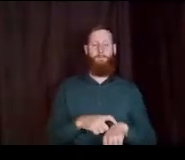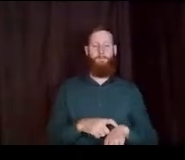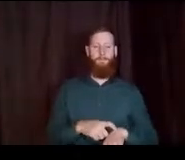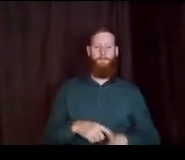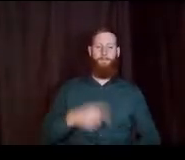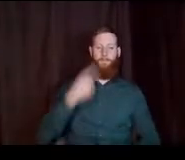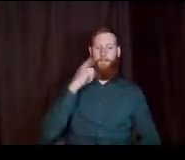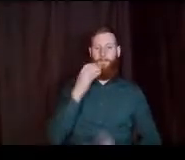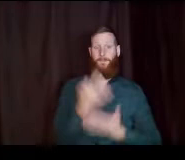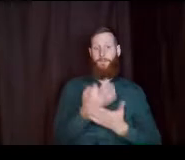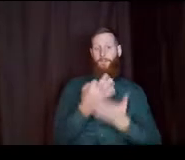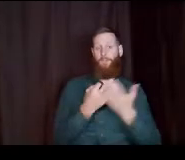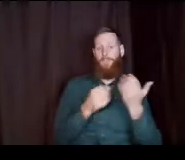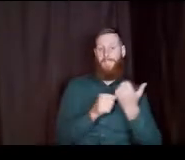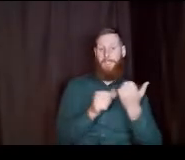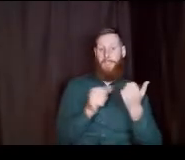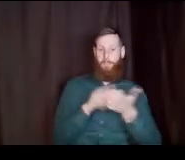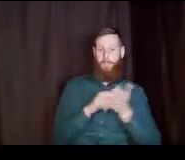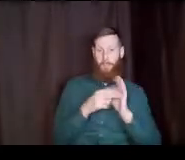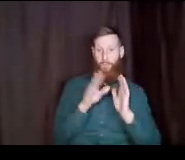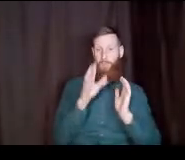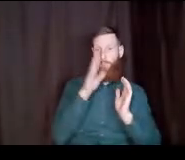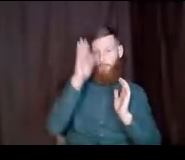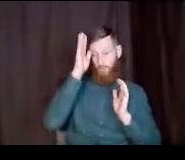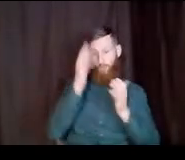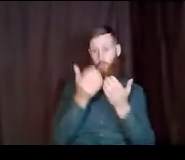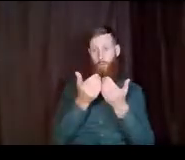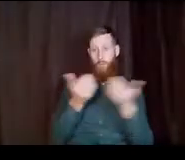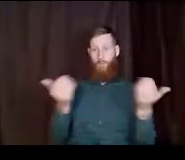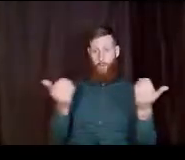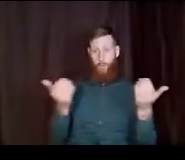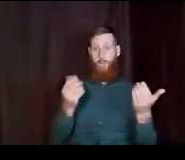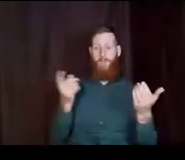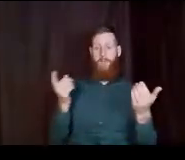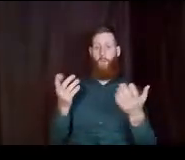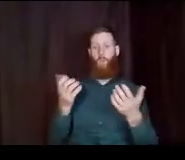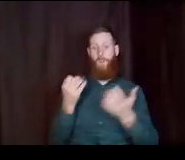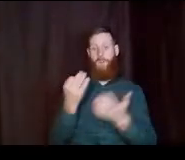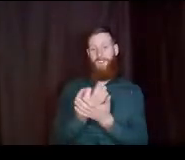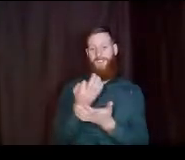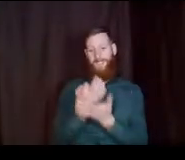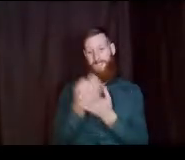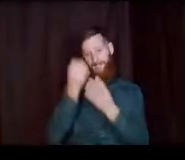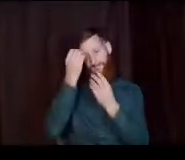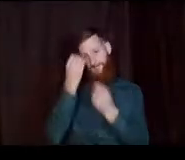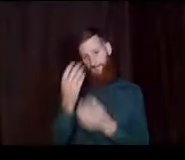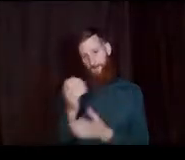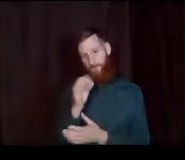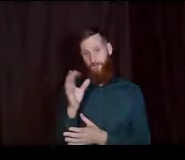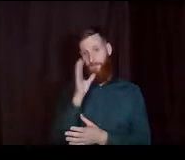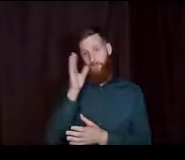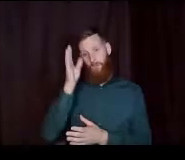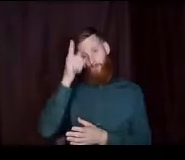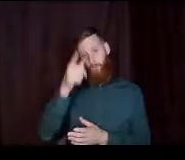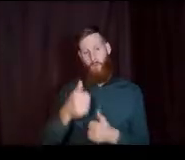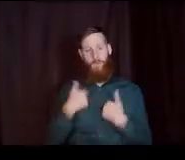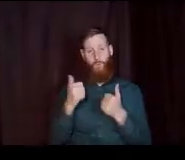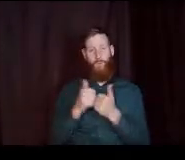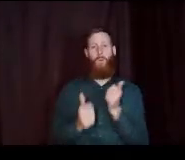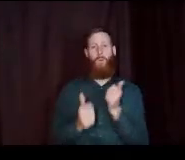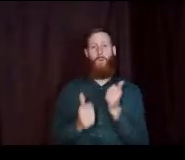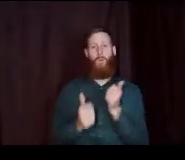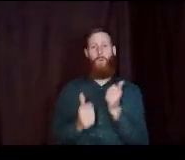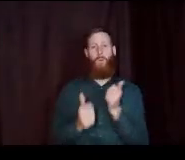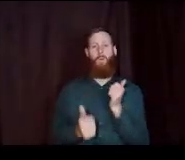financial aid purposes, if your parents are divorced. They're going to want the financial information of the parent you live with most. So they don't even